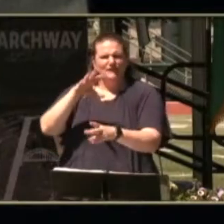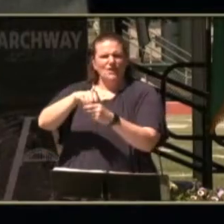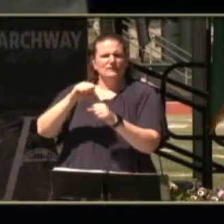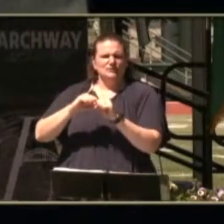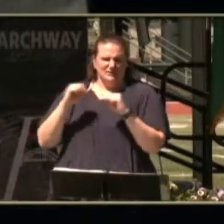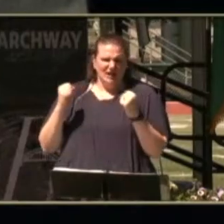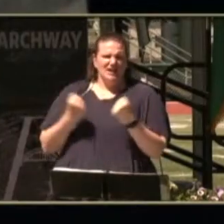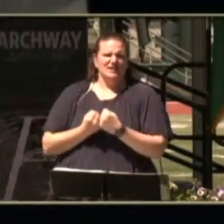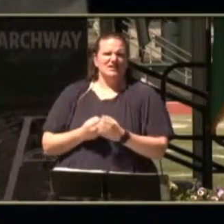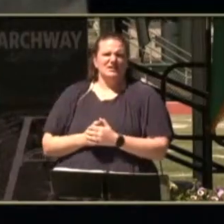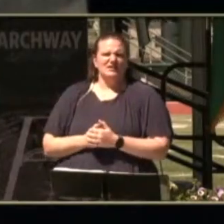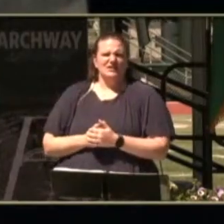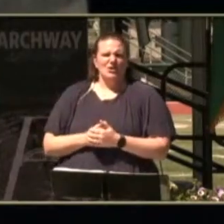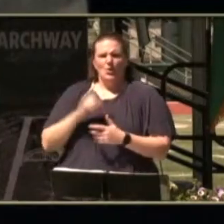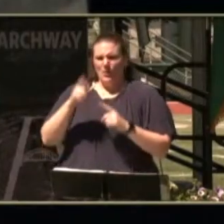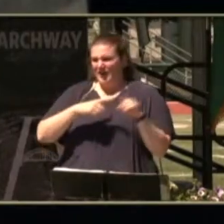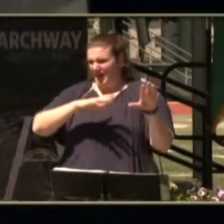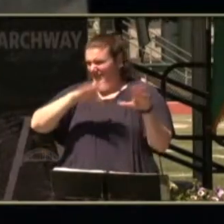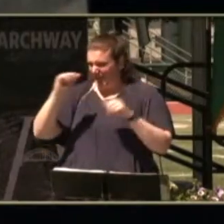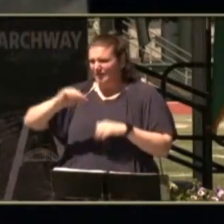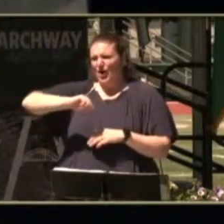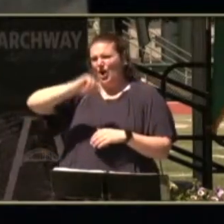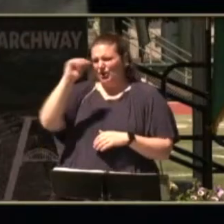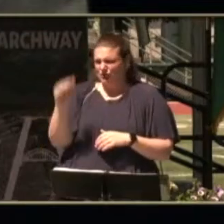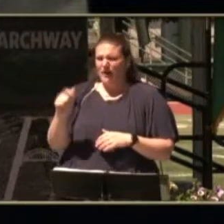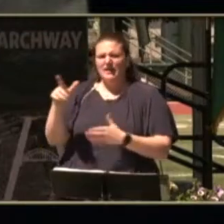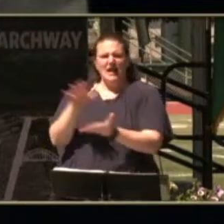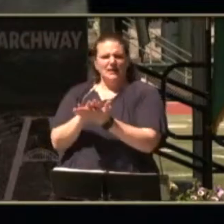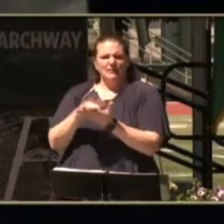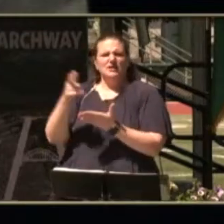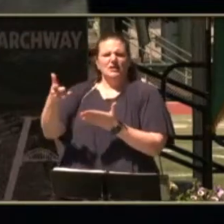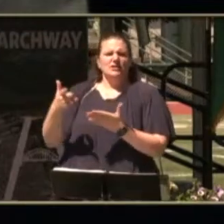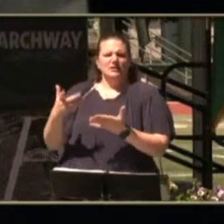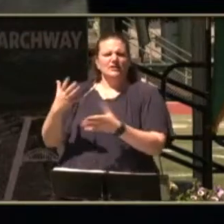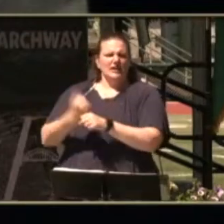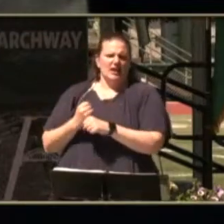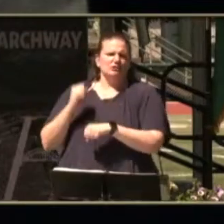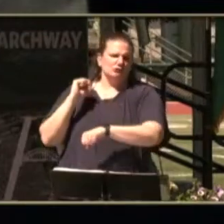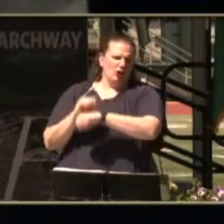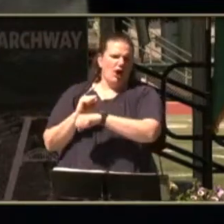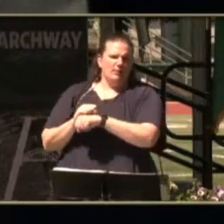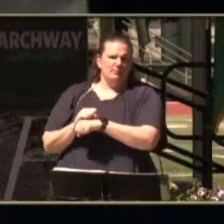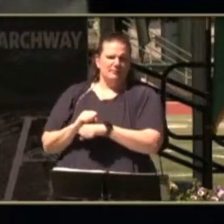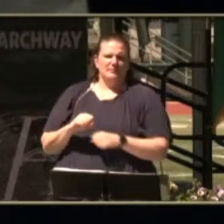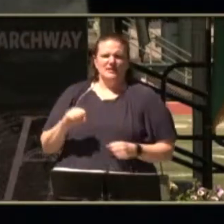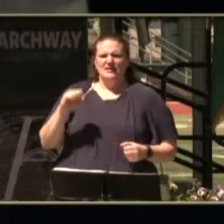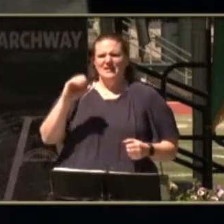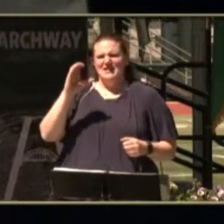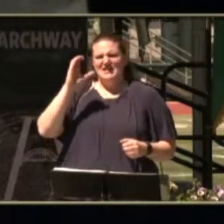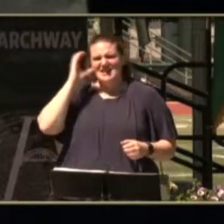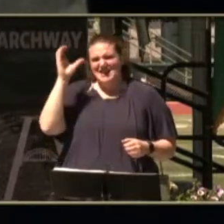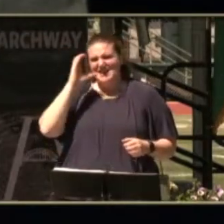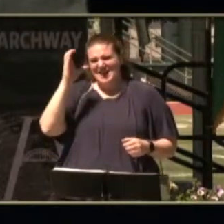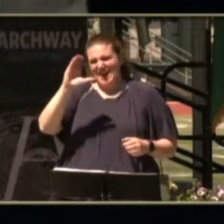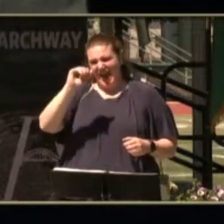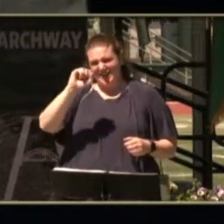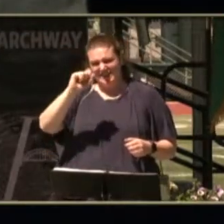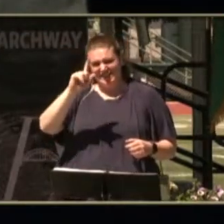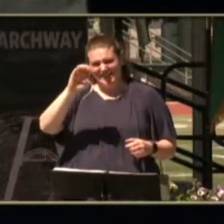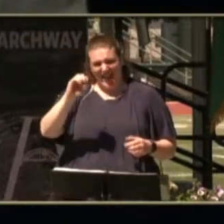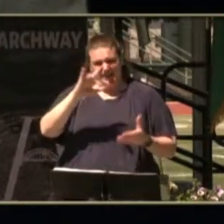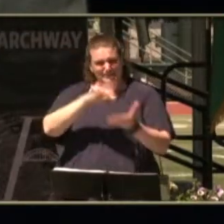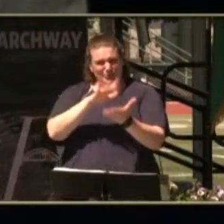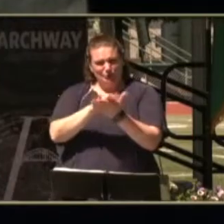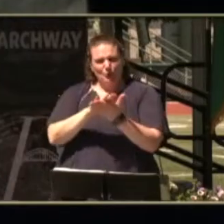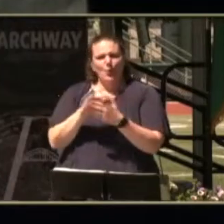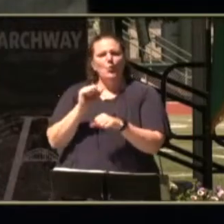society upon leaving archway academy kenneth will be gainfully employed at cascade middle school working in a